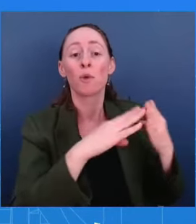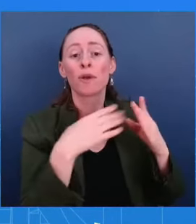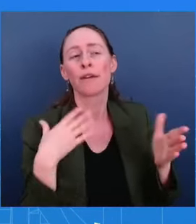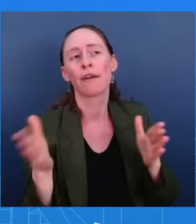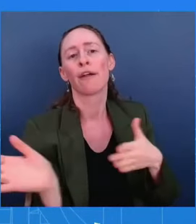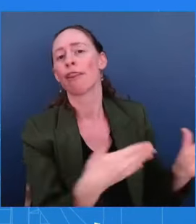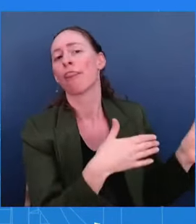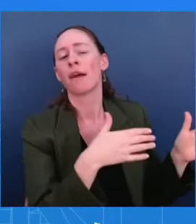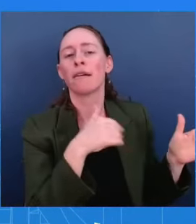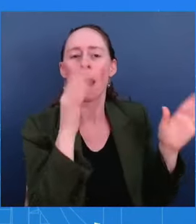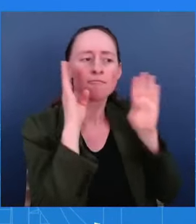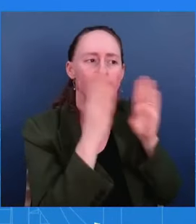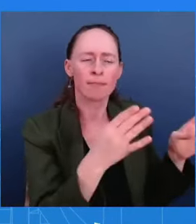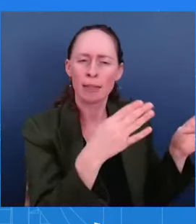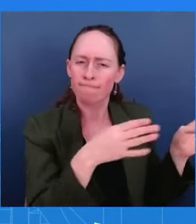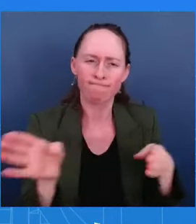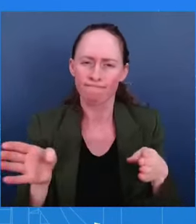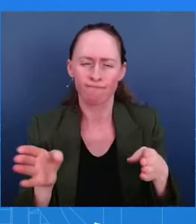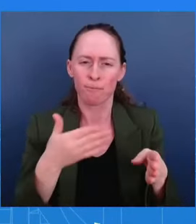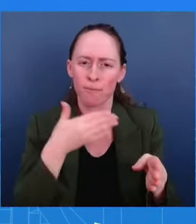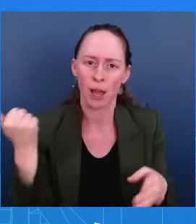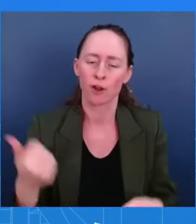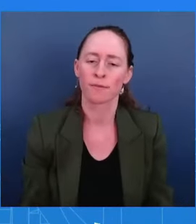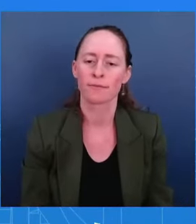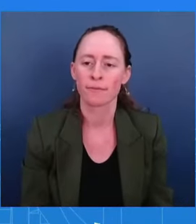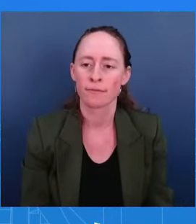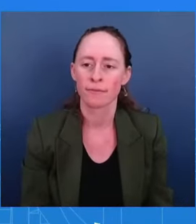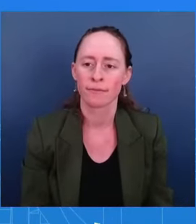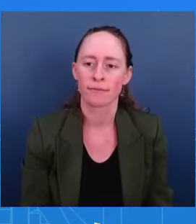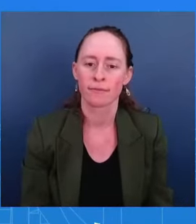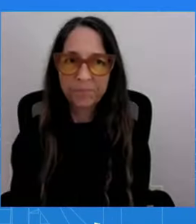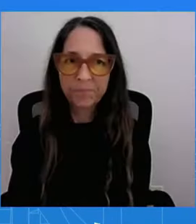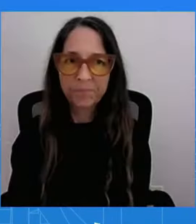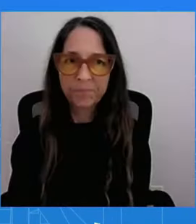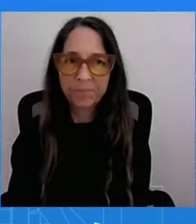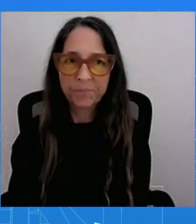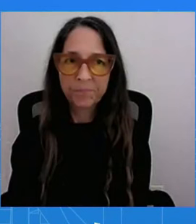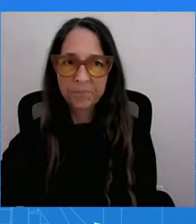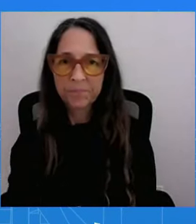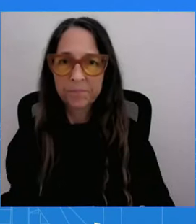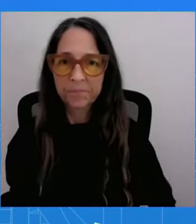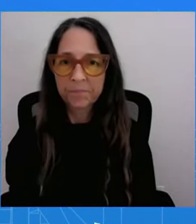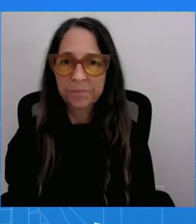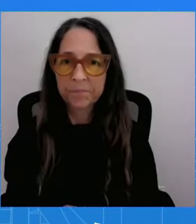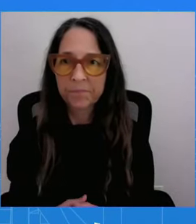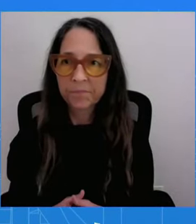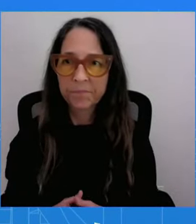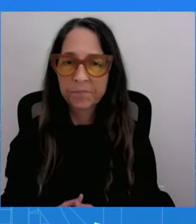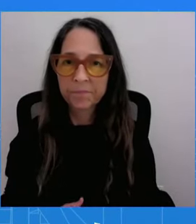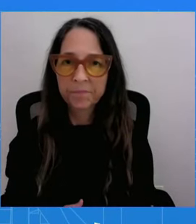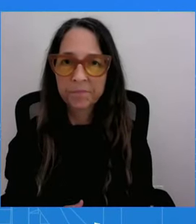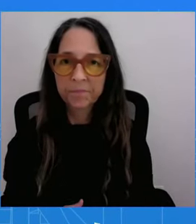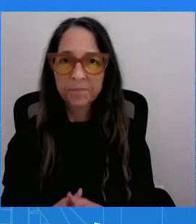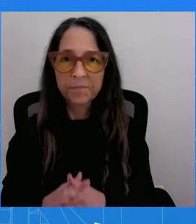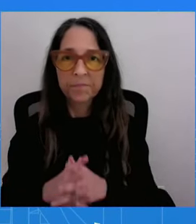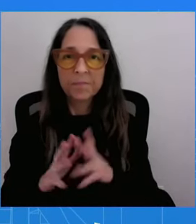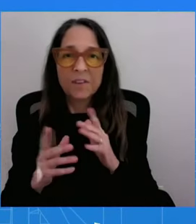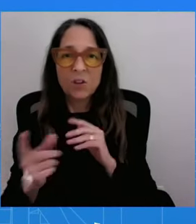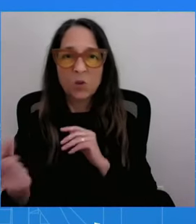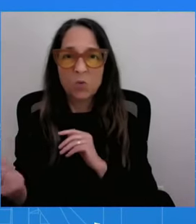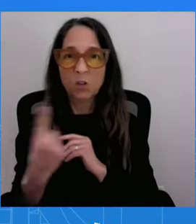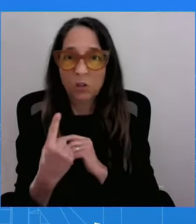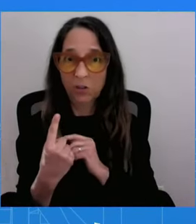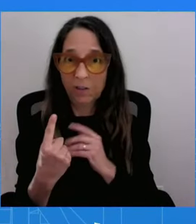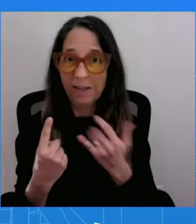The NAACP and others are condemning an upcoming comedy roast of Vice President Harris on the campus of University of South